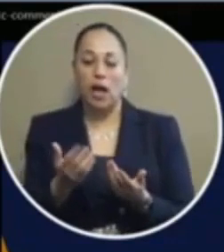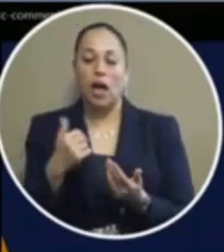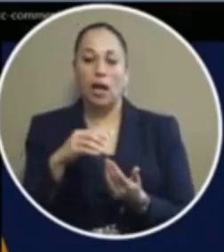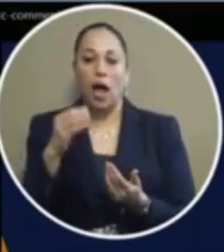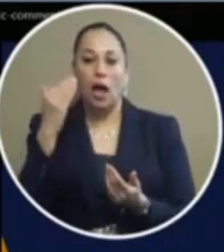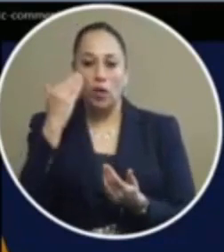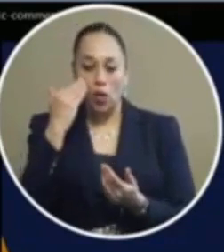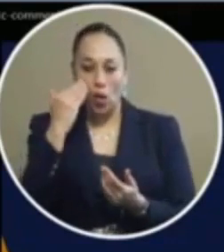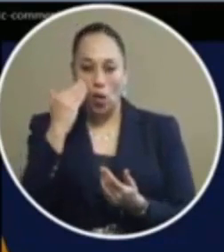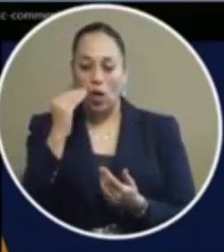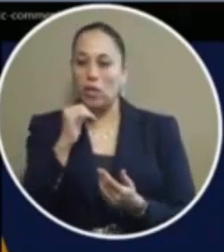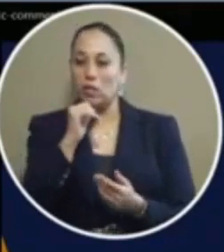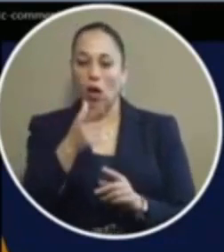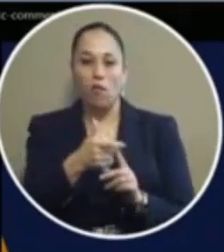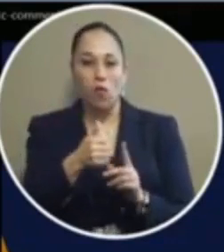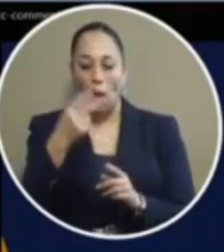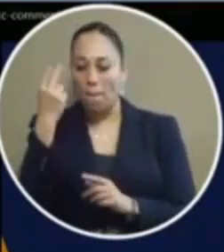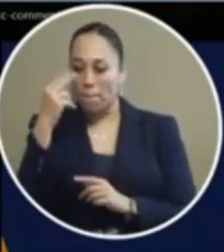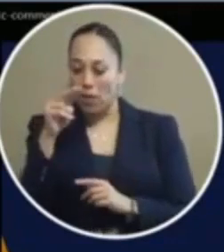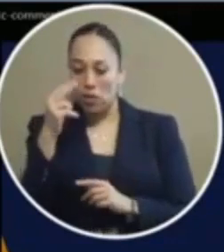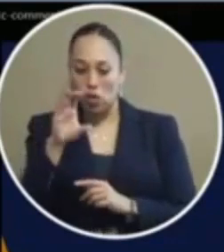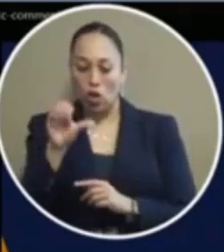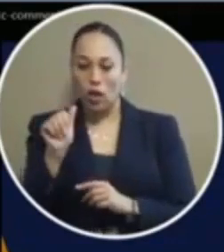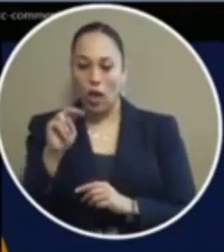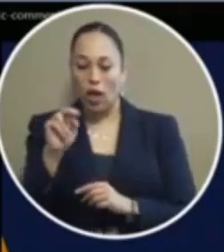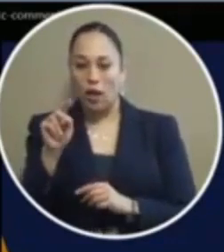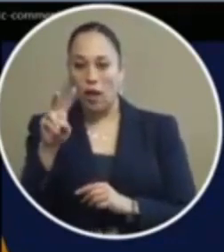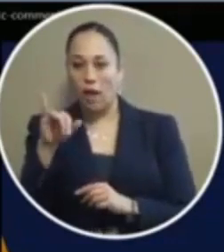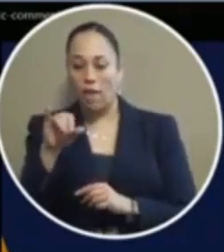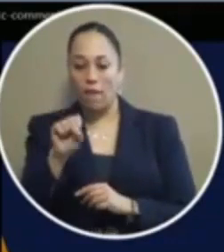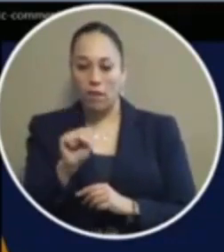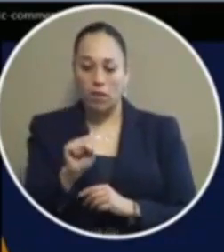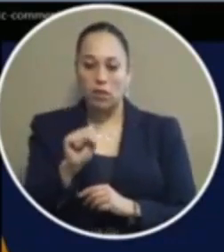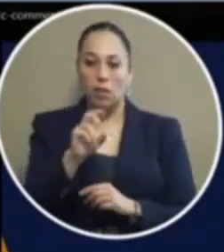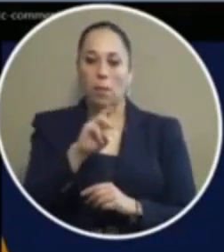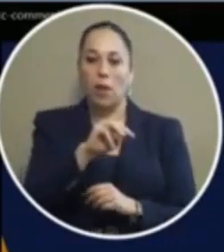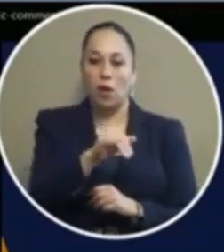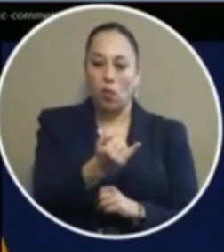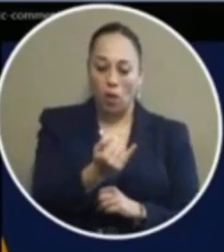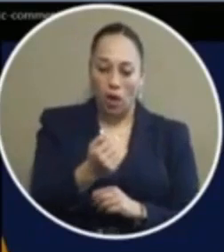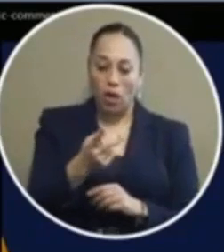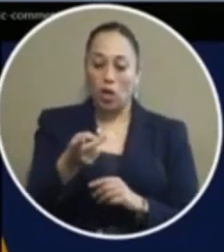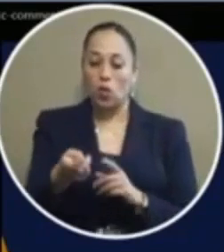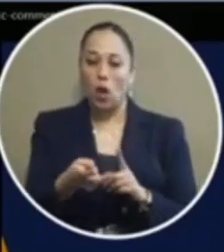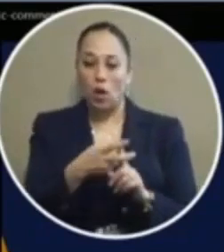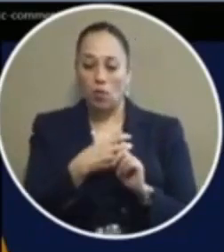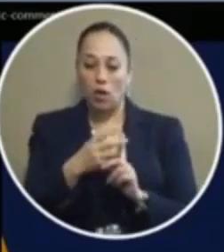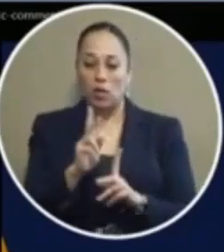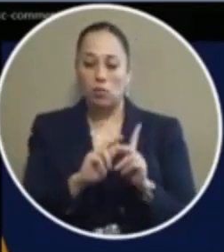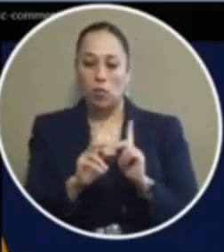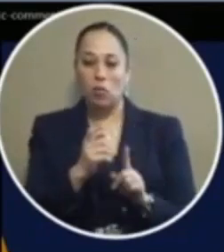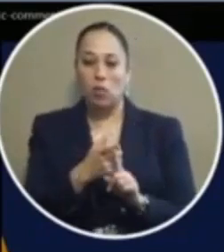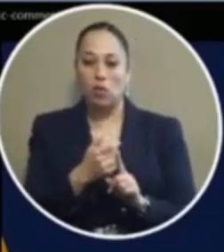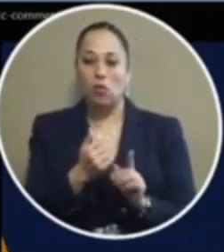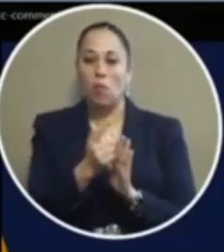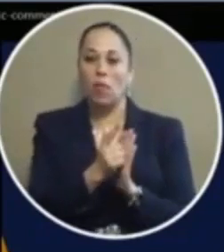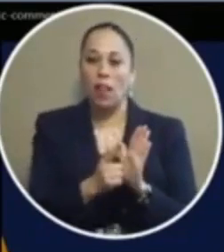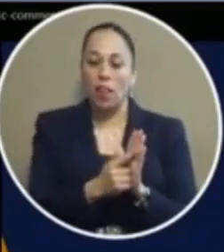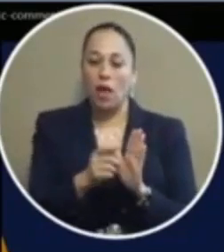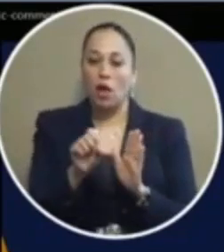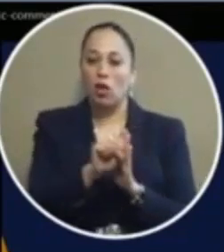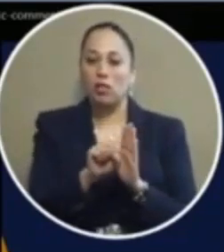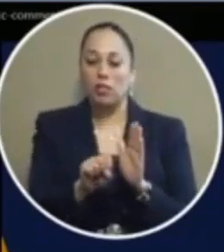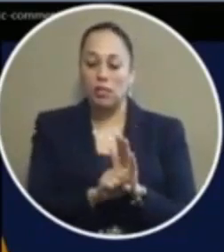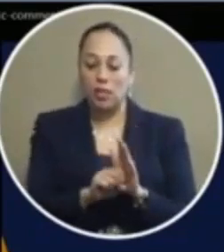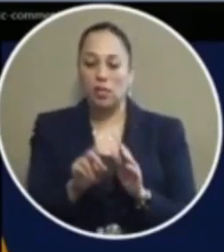no it's not coming from mexico the cannabis marijuana you are arresting people for in this city is coming from the legal states in the